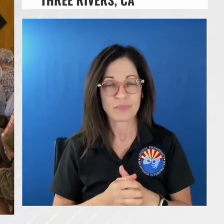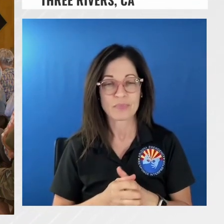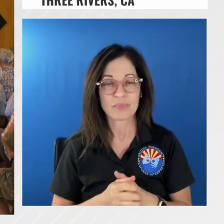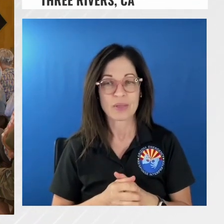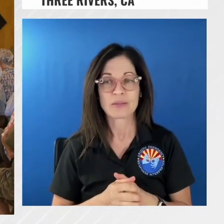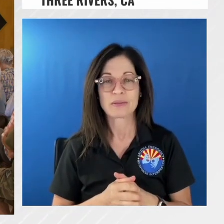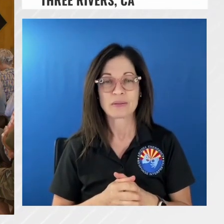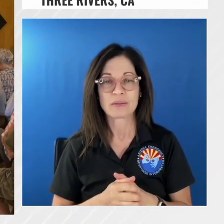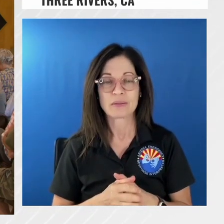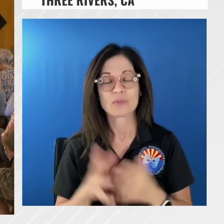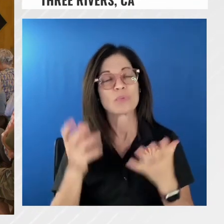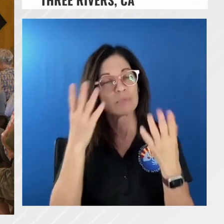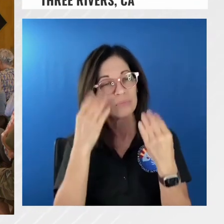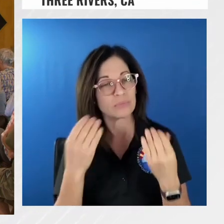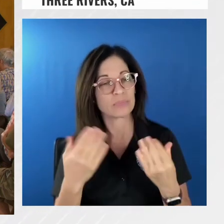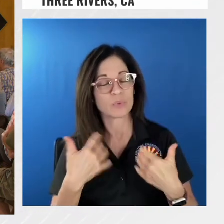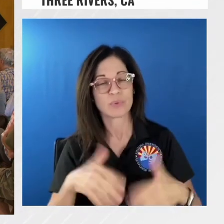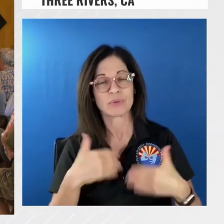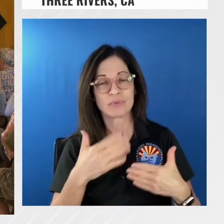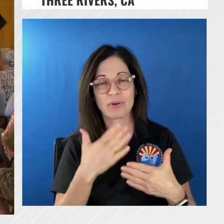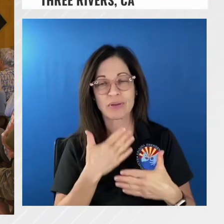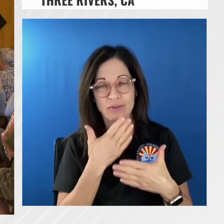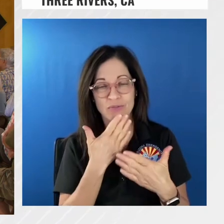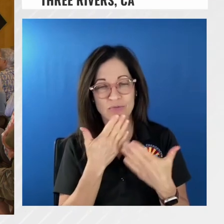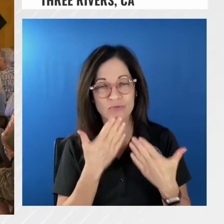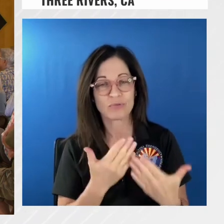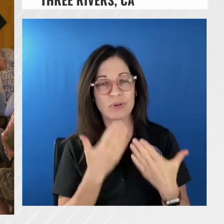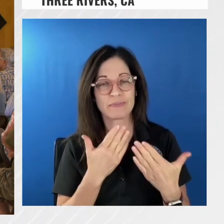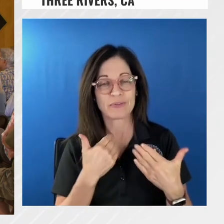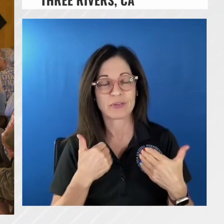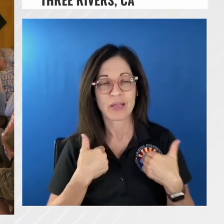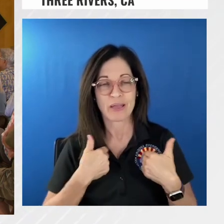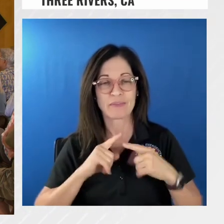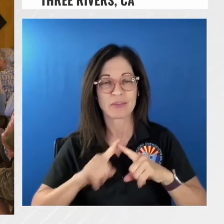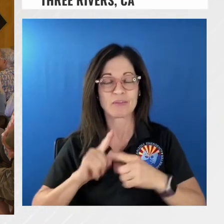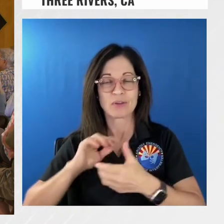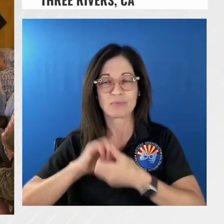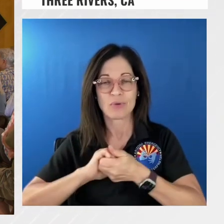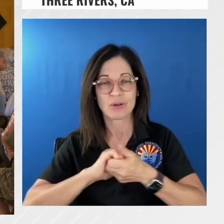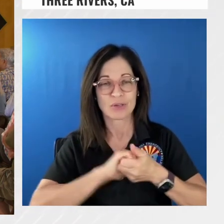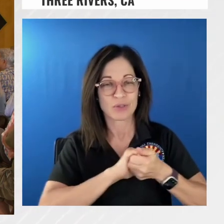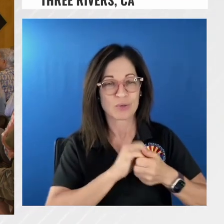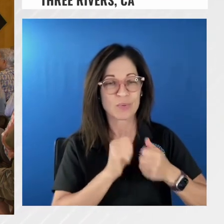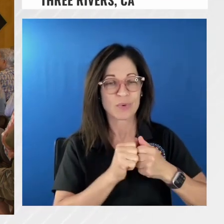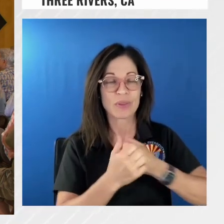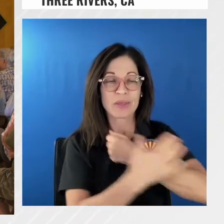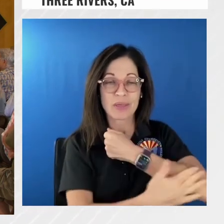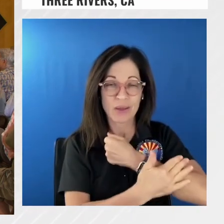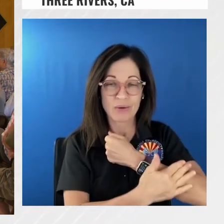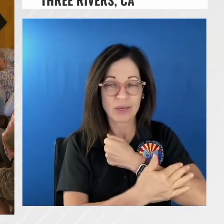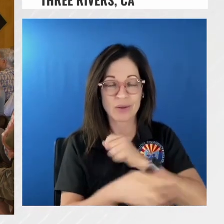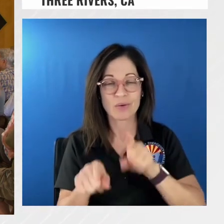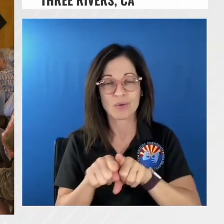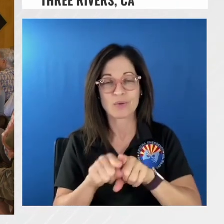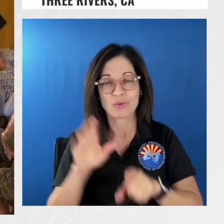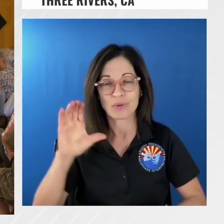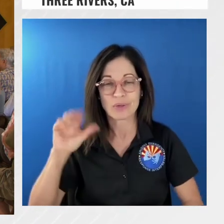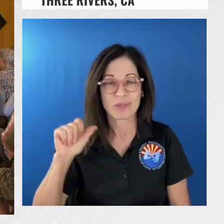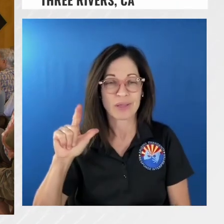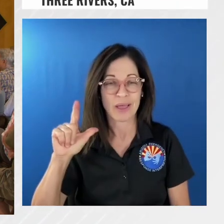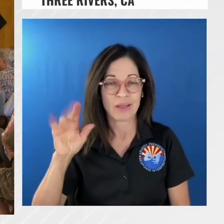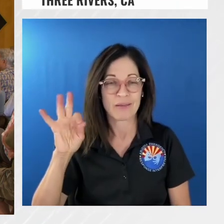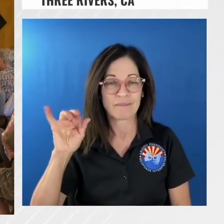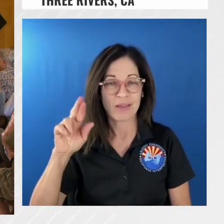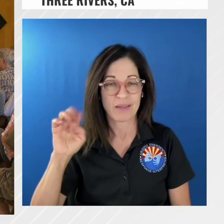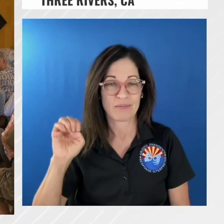grateful we are to have the partners with with the county and with Cal Fire on this and so